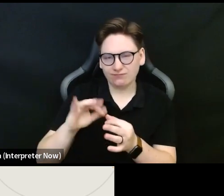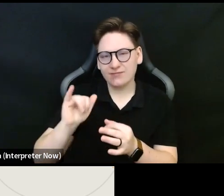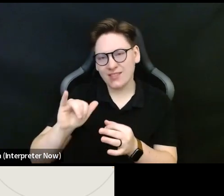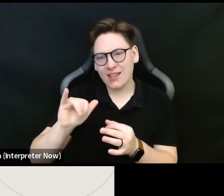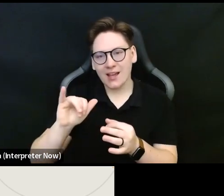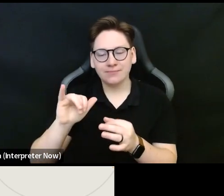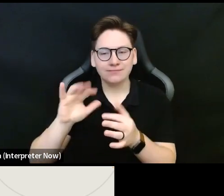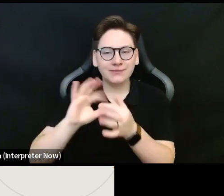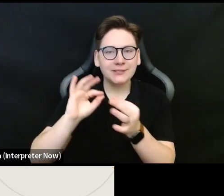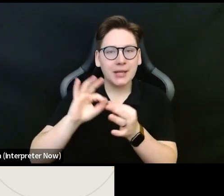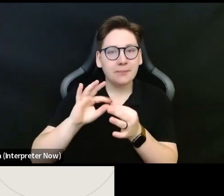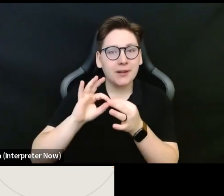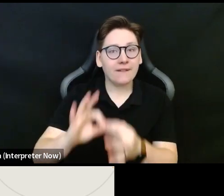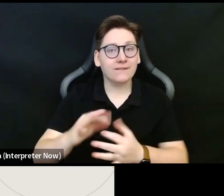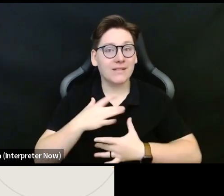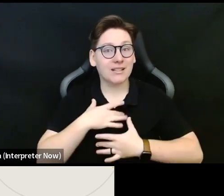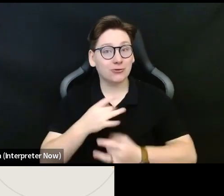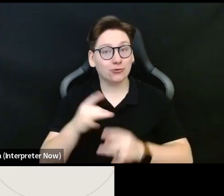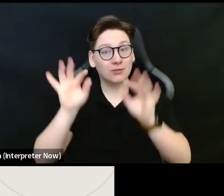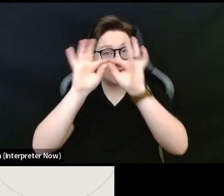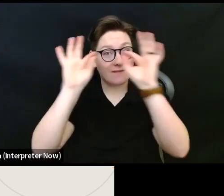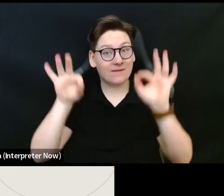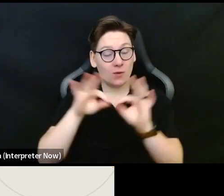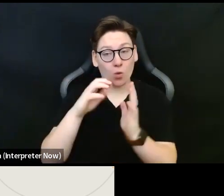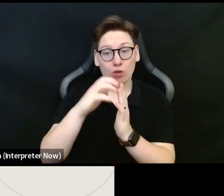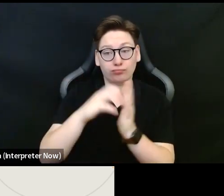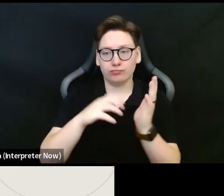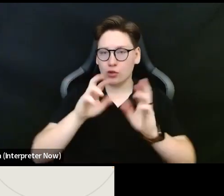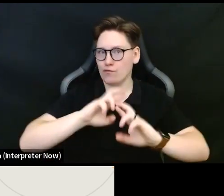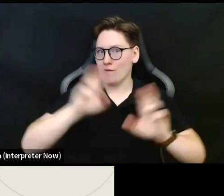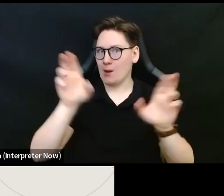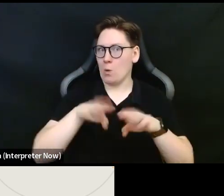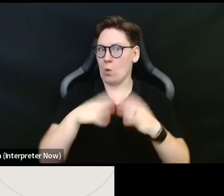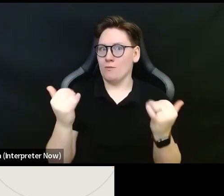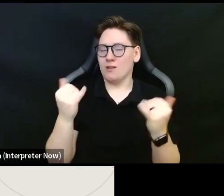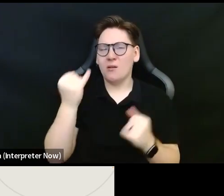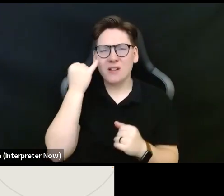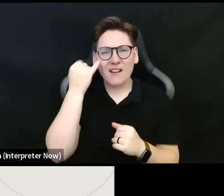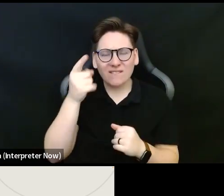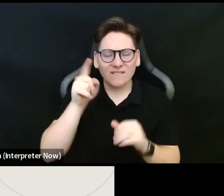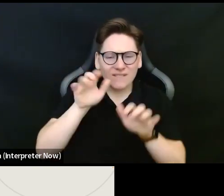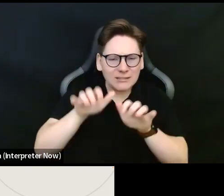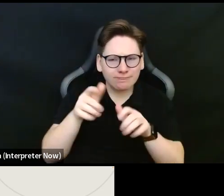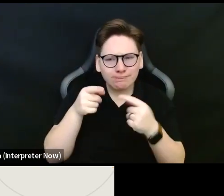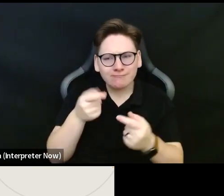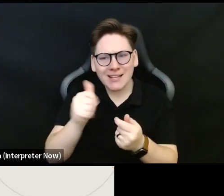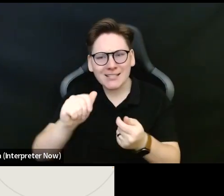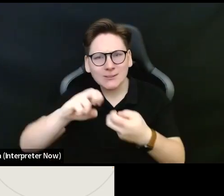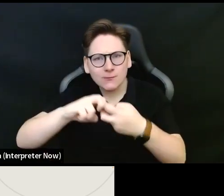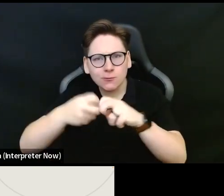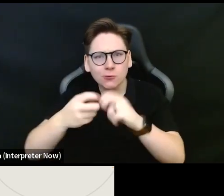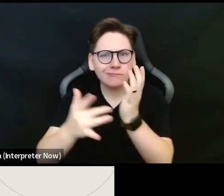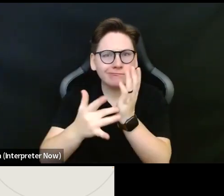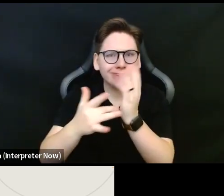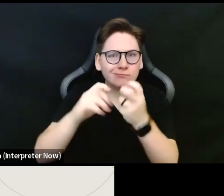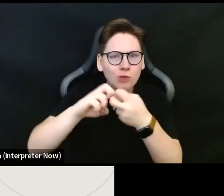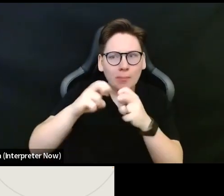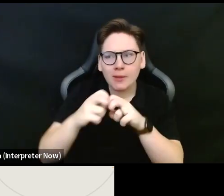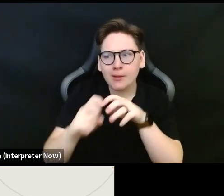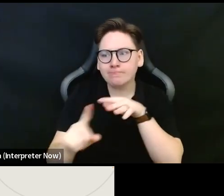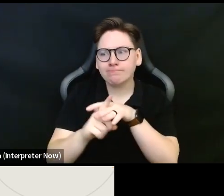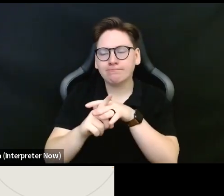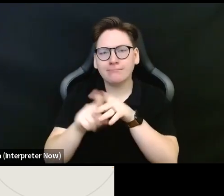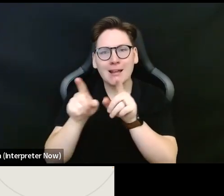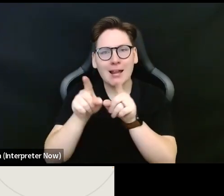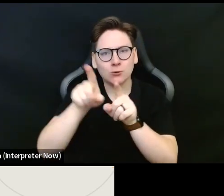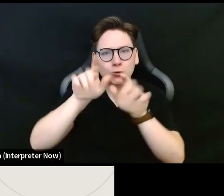form is now open. So if you run into any technical issues as you work on your statement of interest that